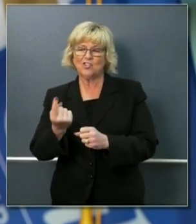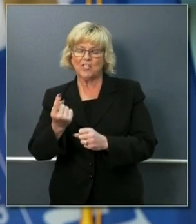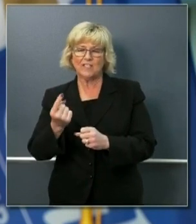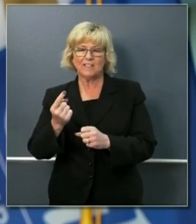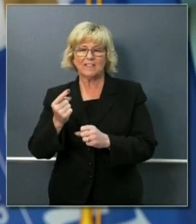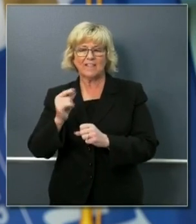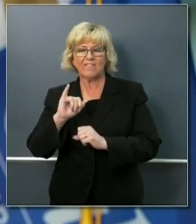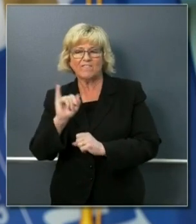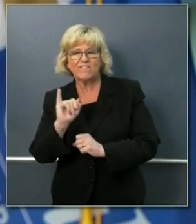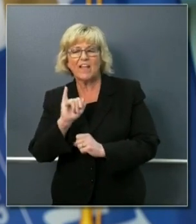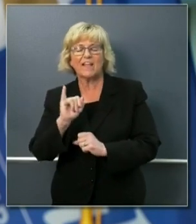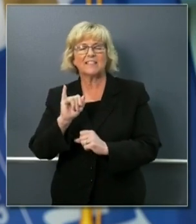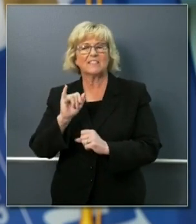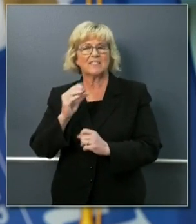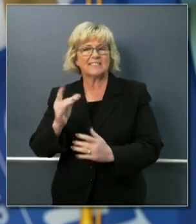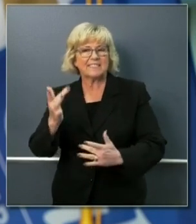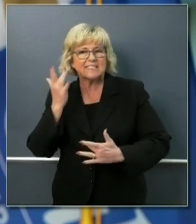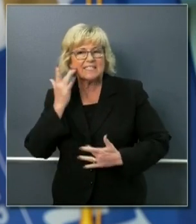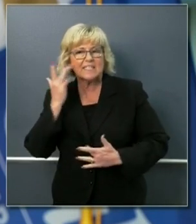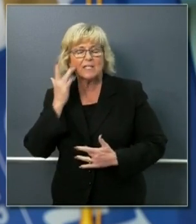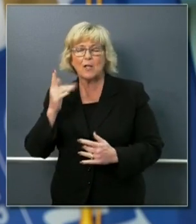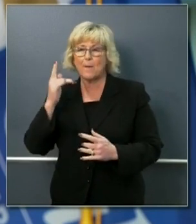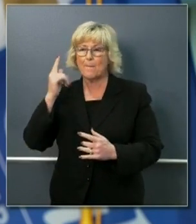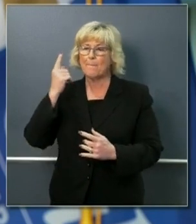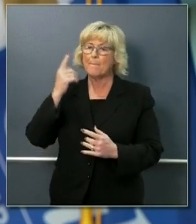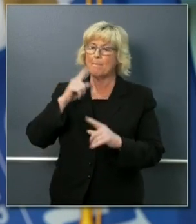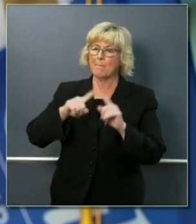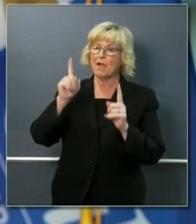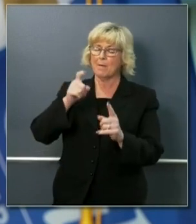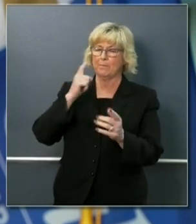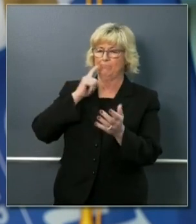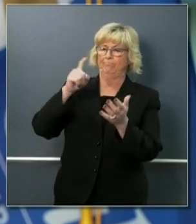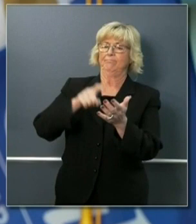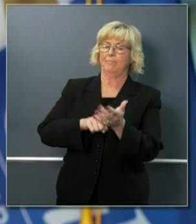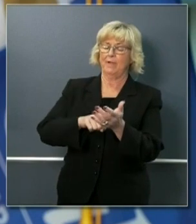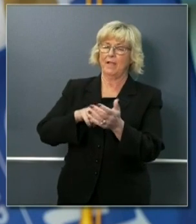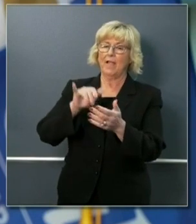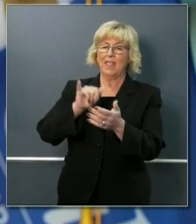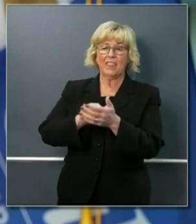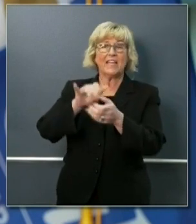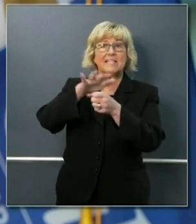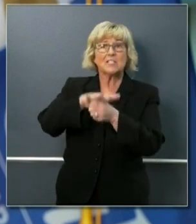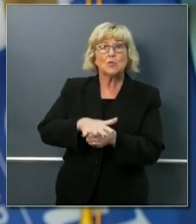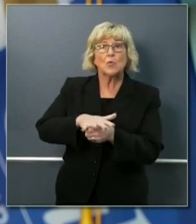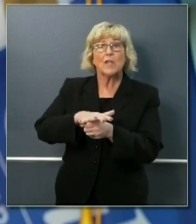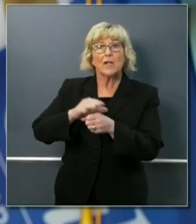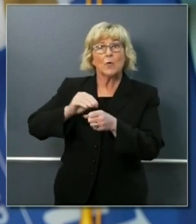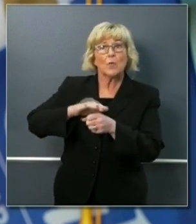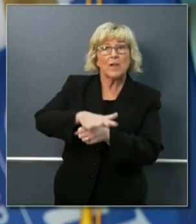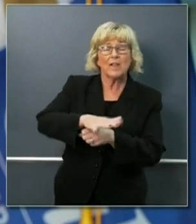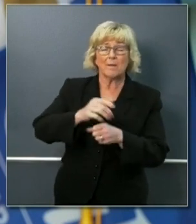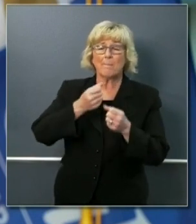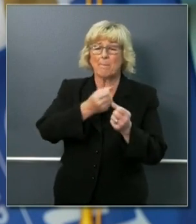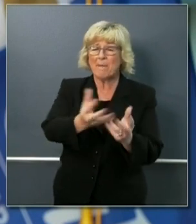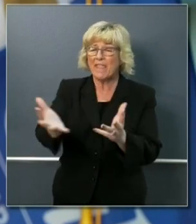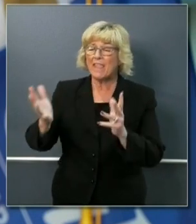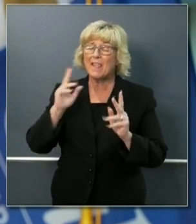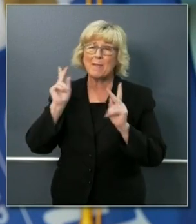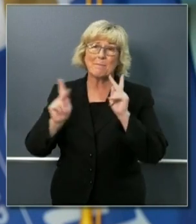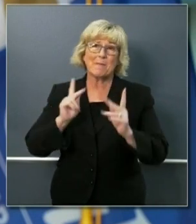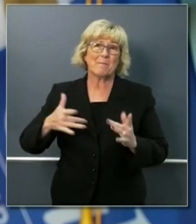It is important to recognize that stress related to the pandemic that many are feeling right now